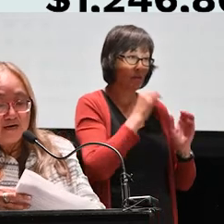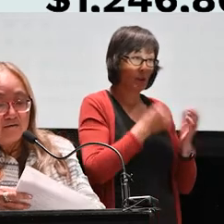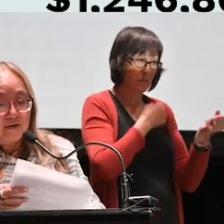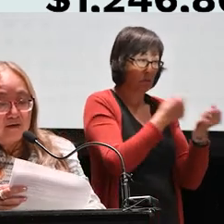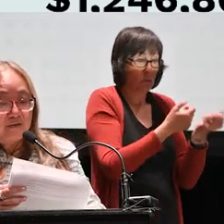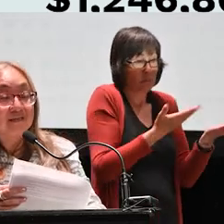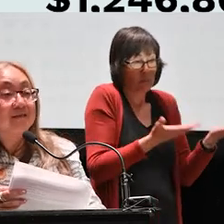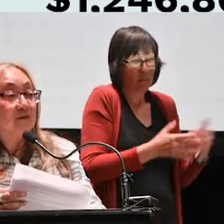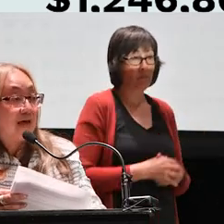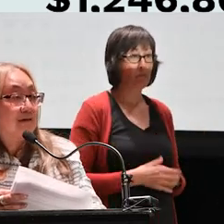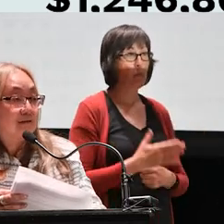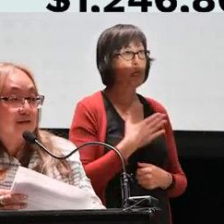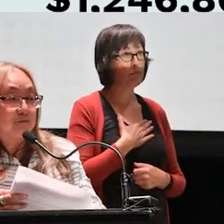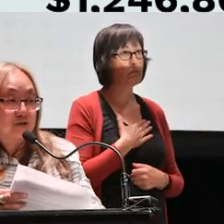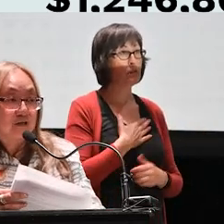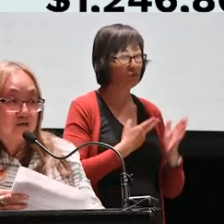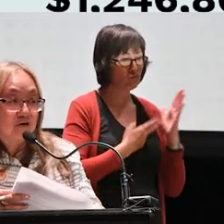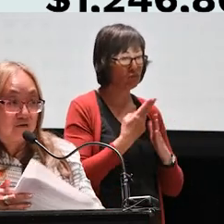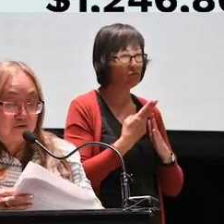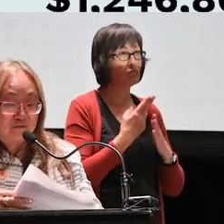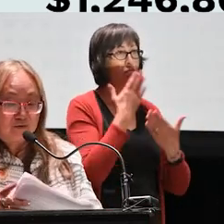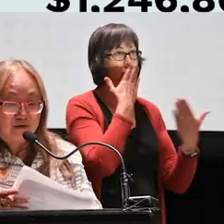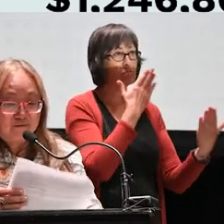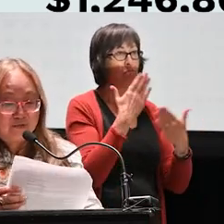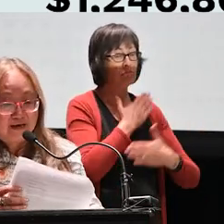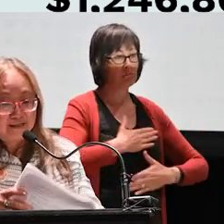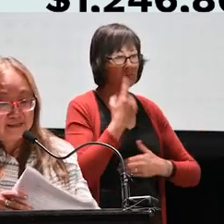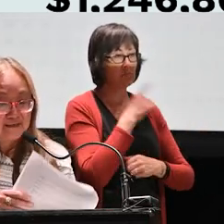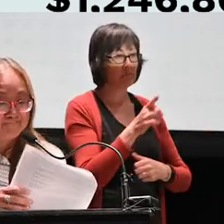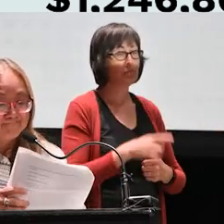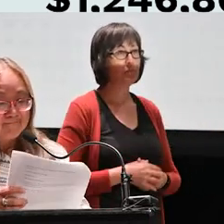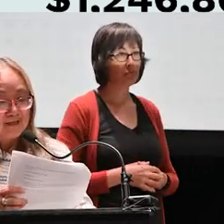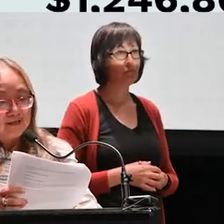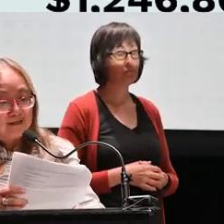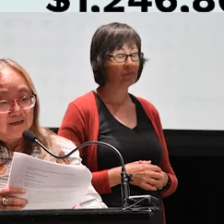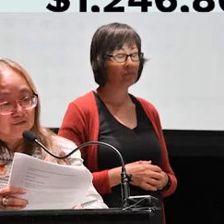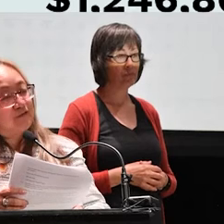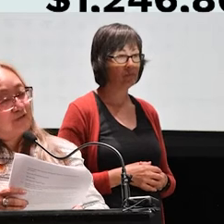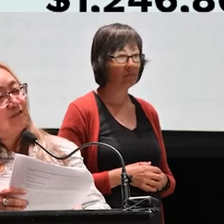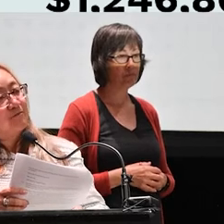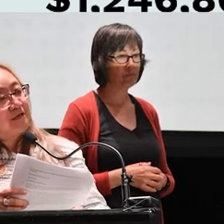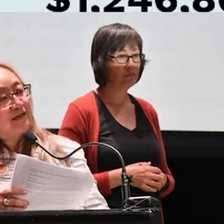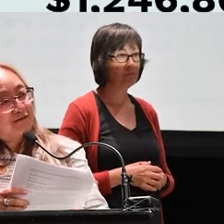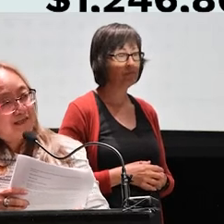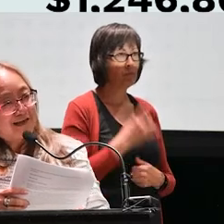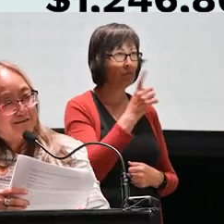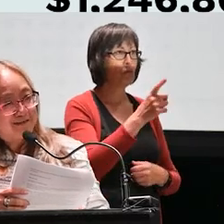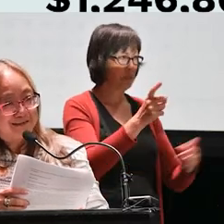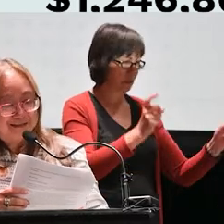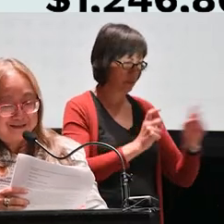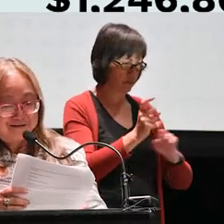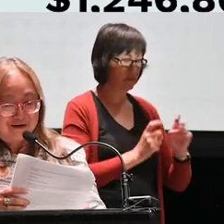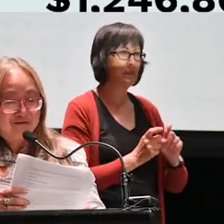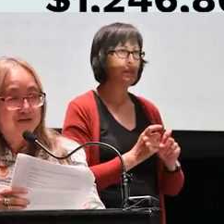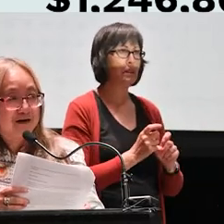my sincere thanks and appreciation to all of you for that, for contributing and giving that gift